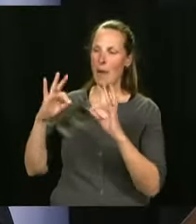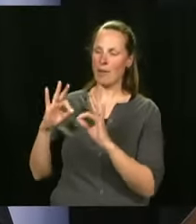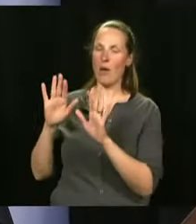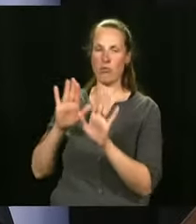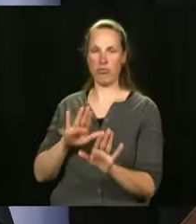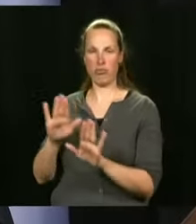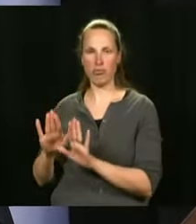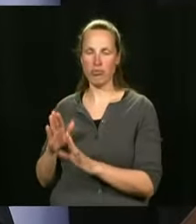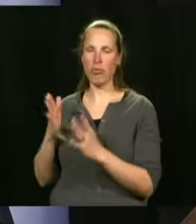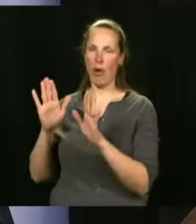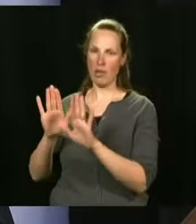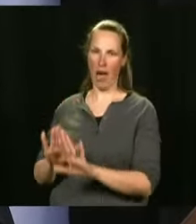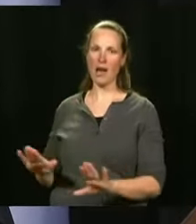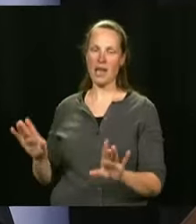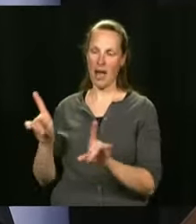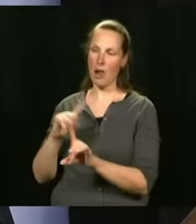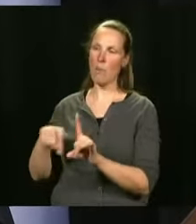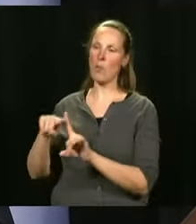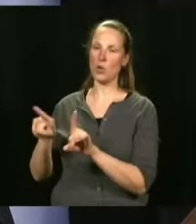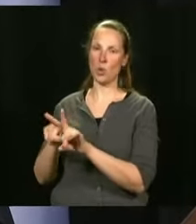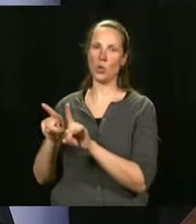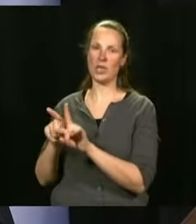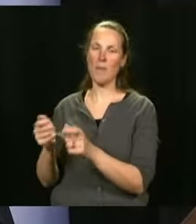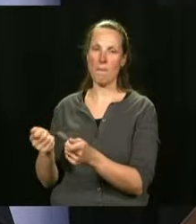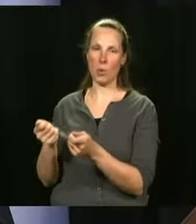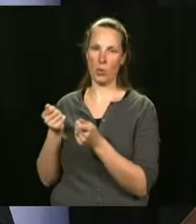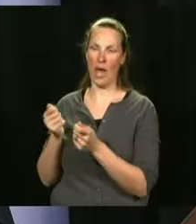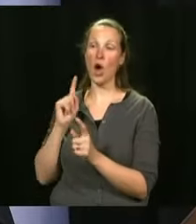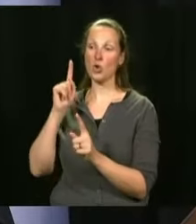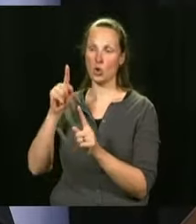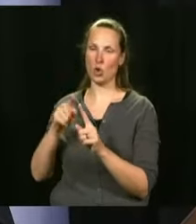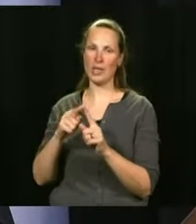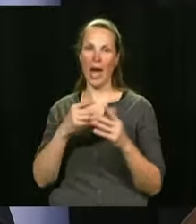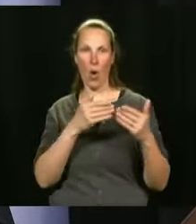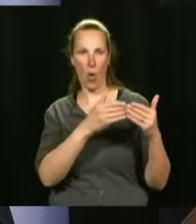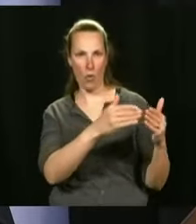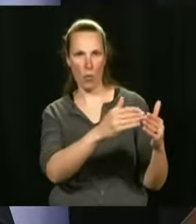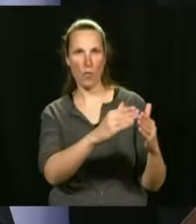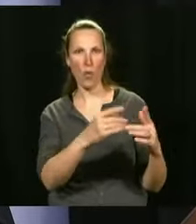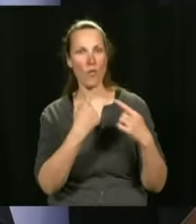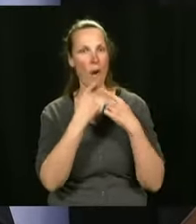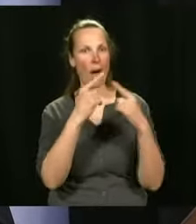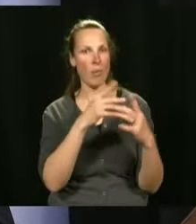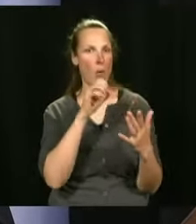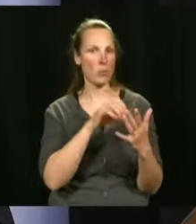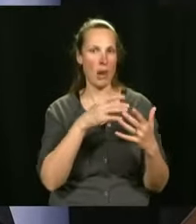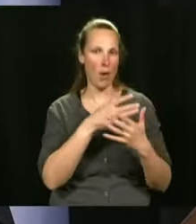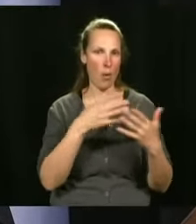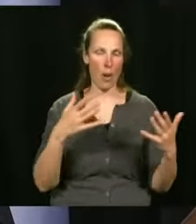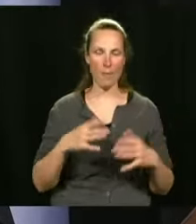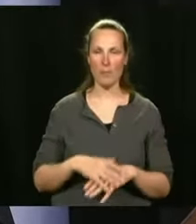Please just wait until we have our recovery plan in place. Question?